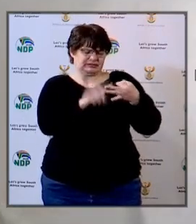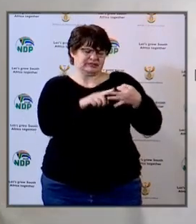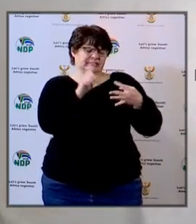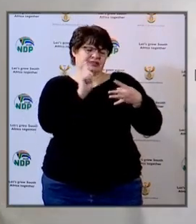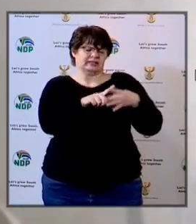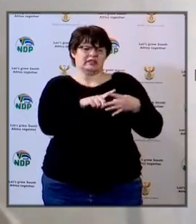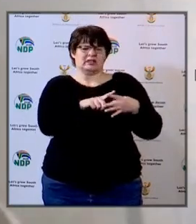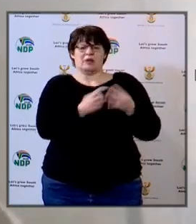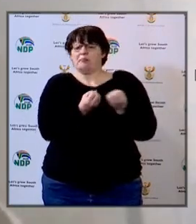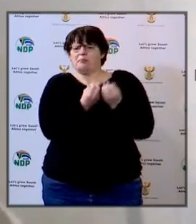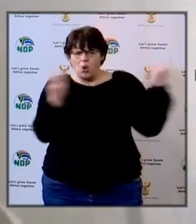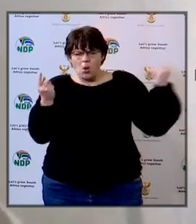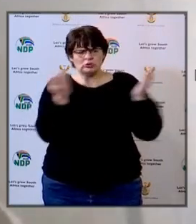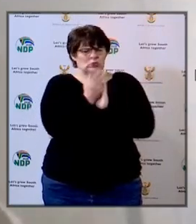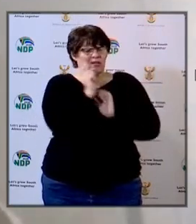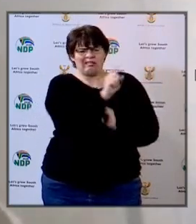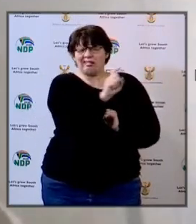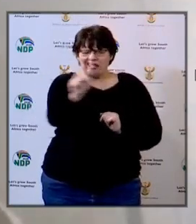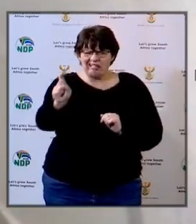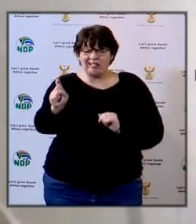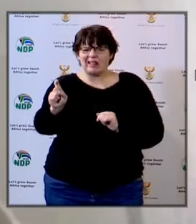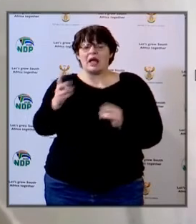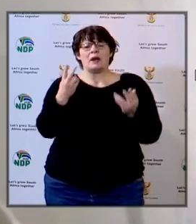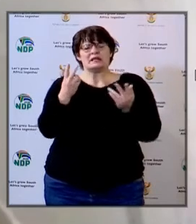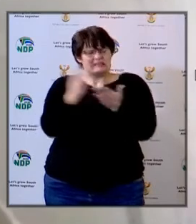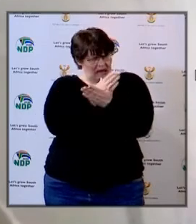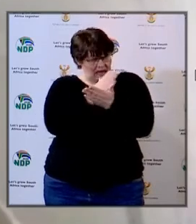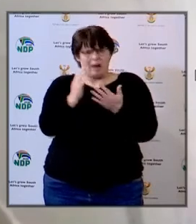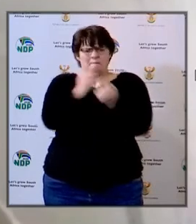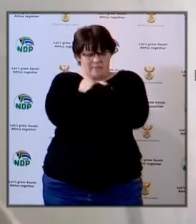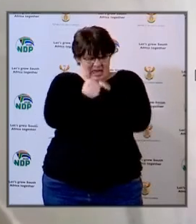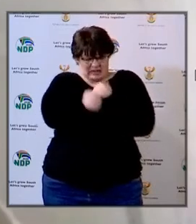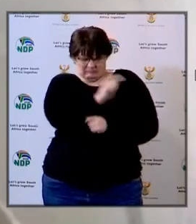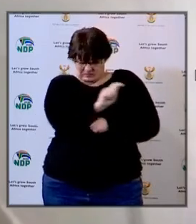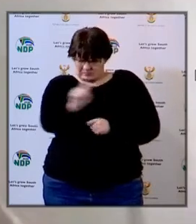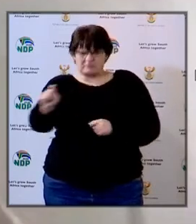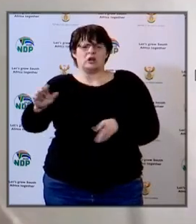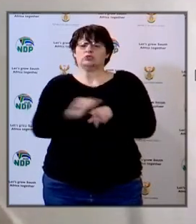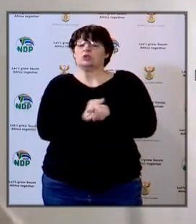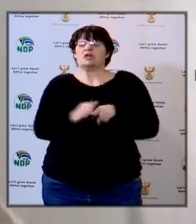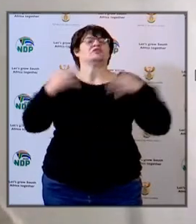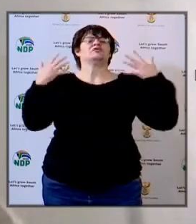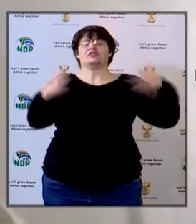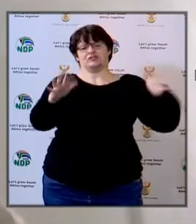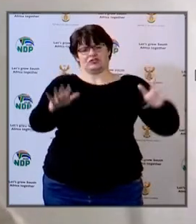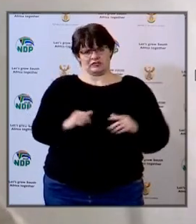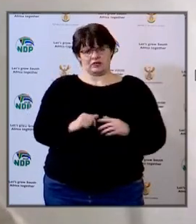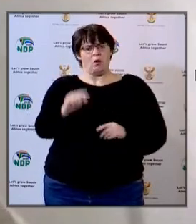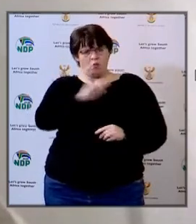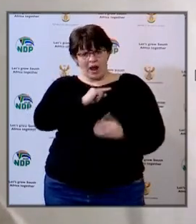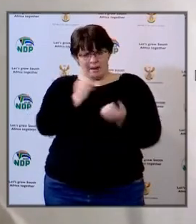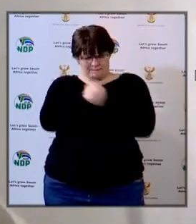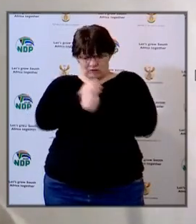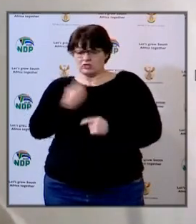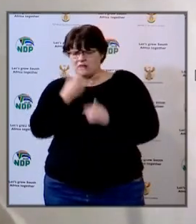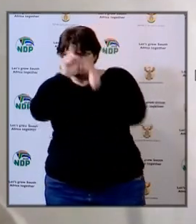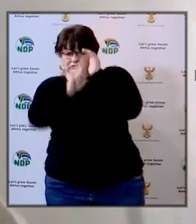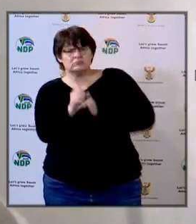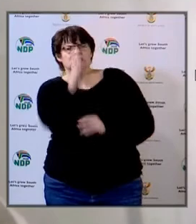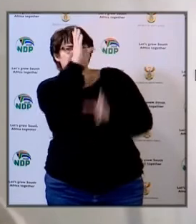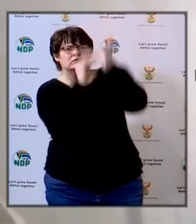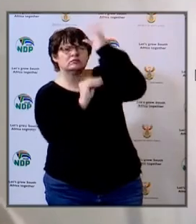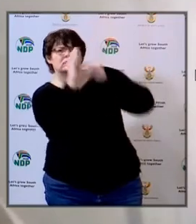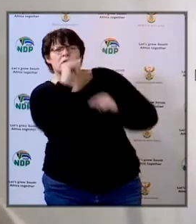and in majority of our schools we have also trained the parents the parents themselves have come for orientation